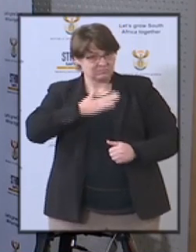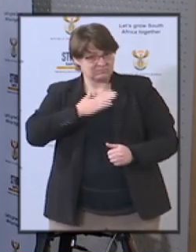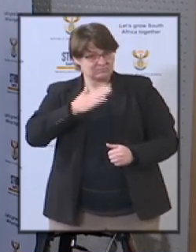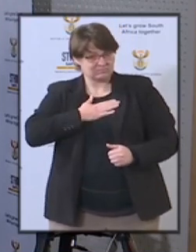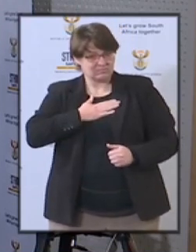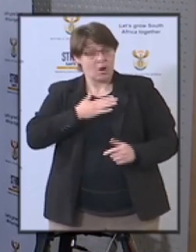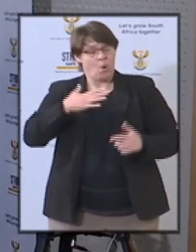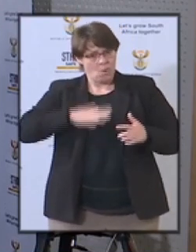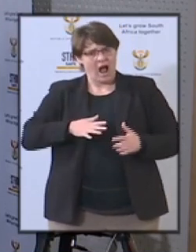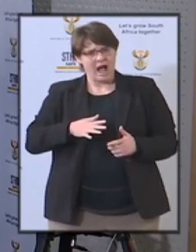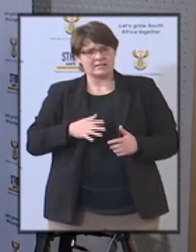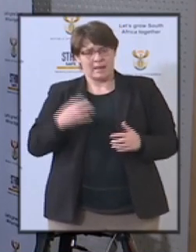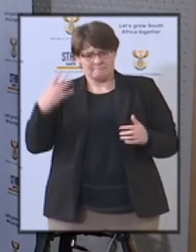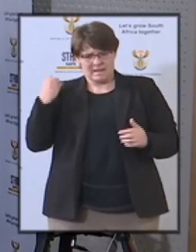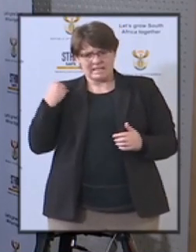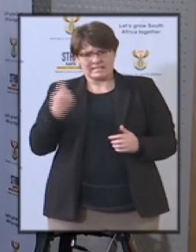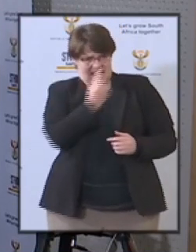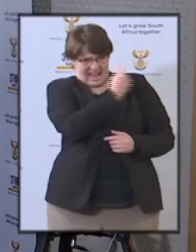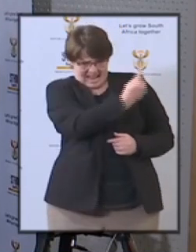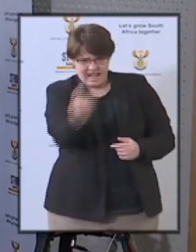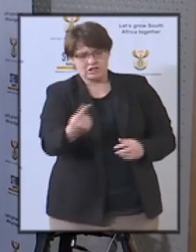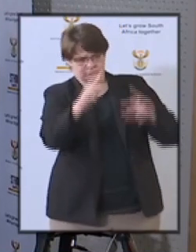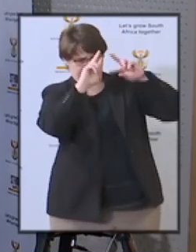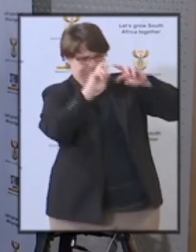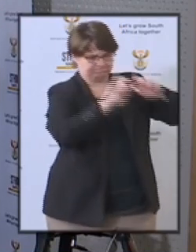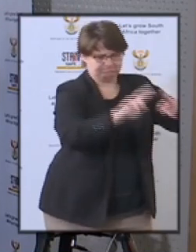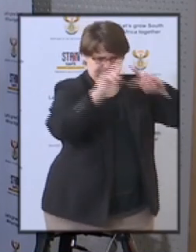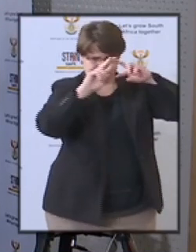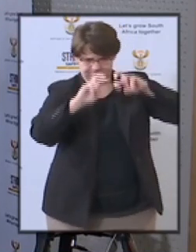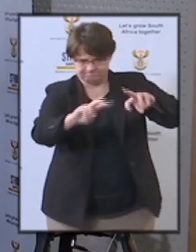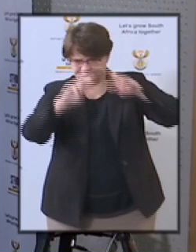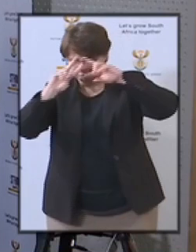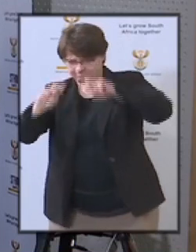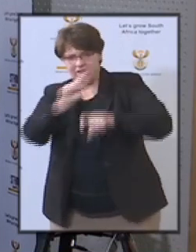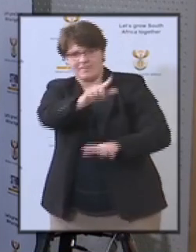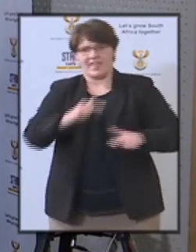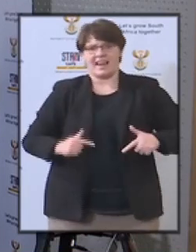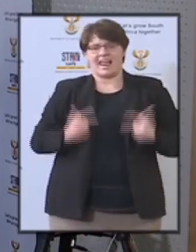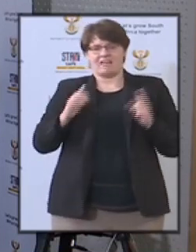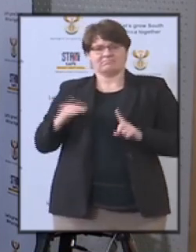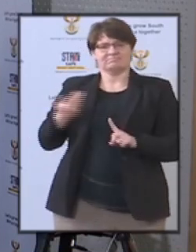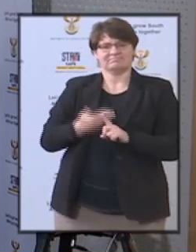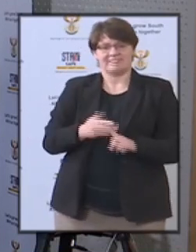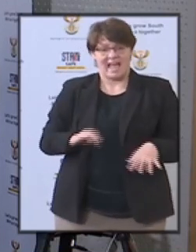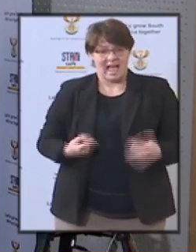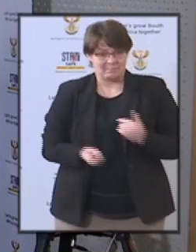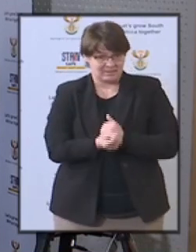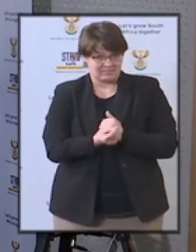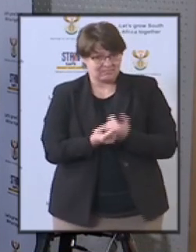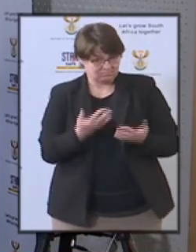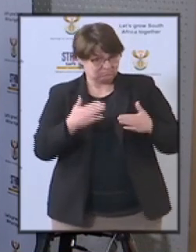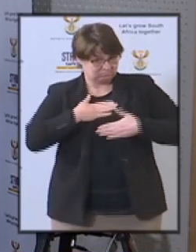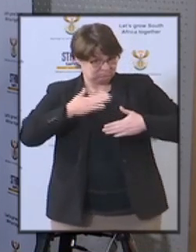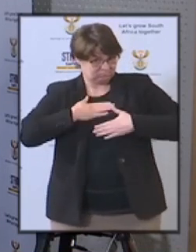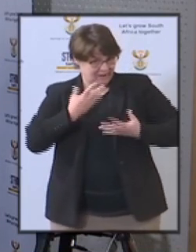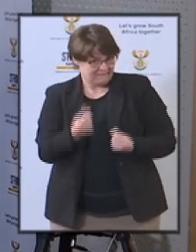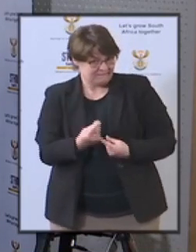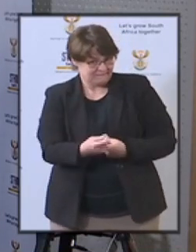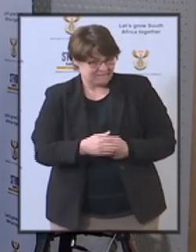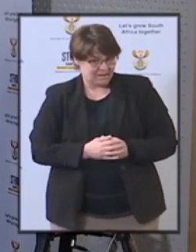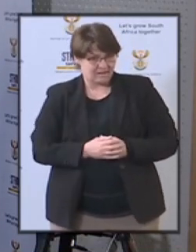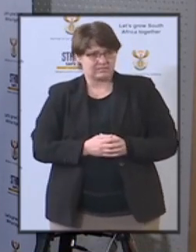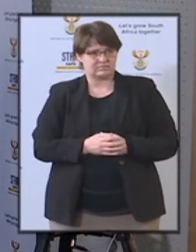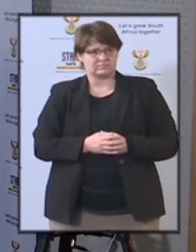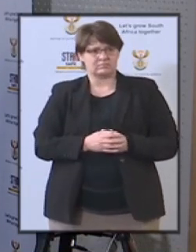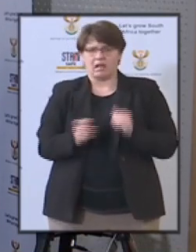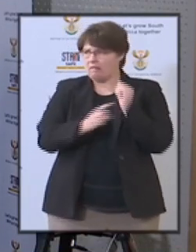audit of the ministers as well um i have three more did you because it's